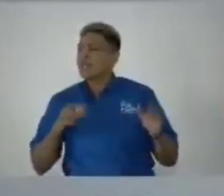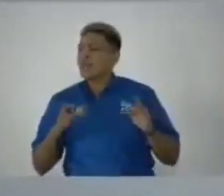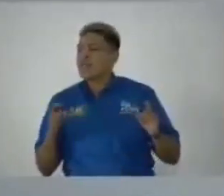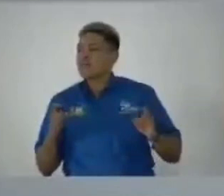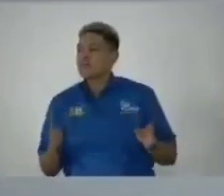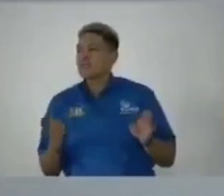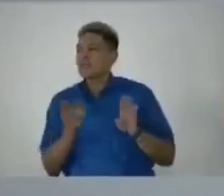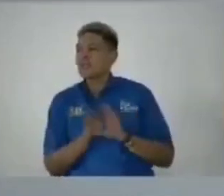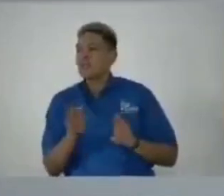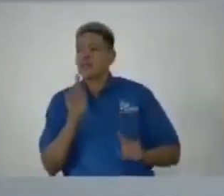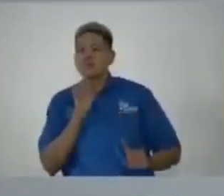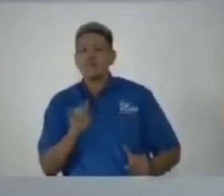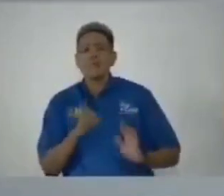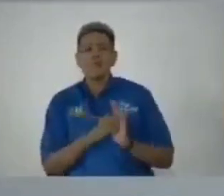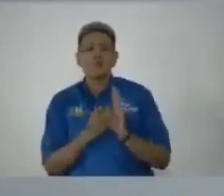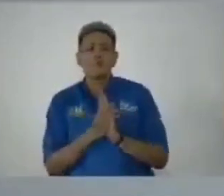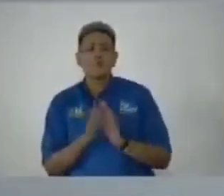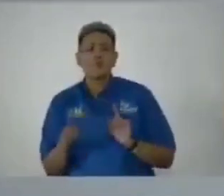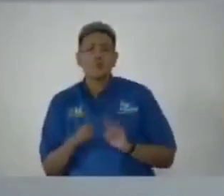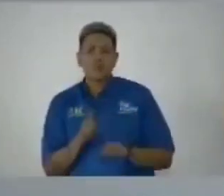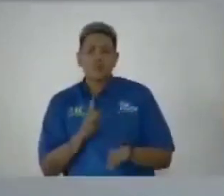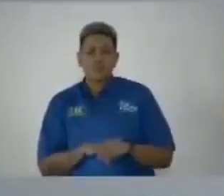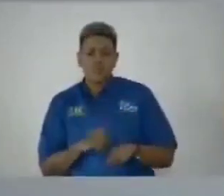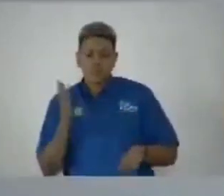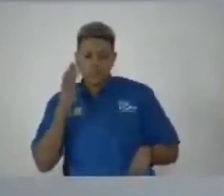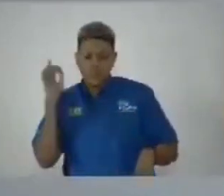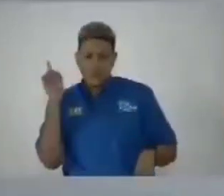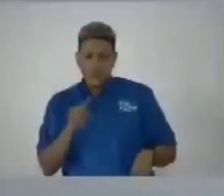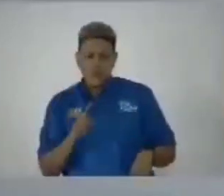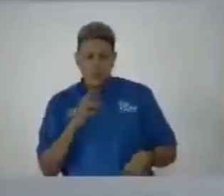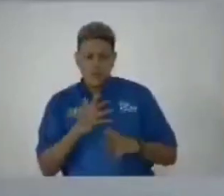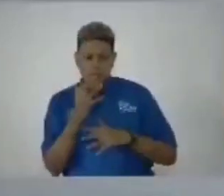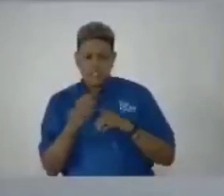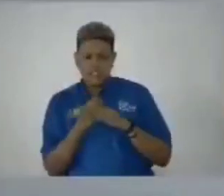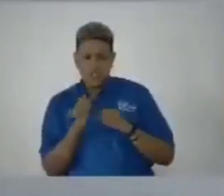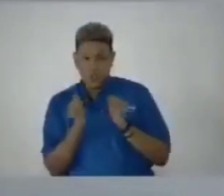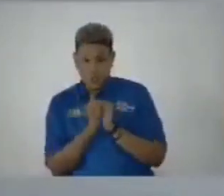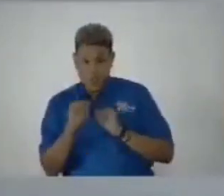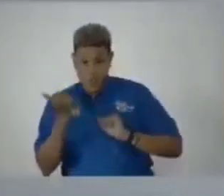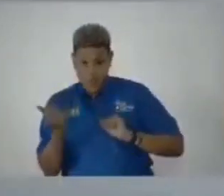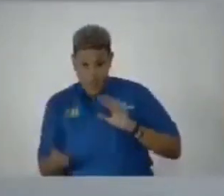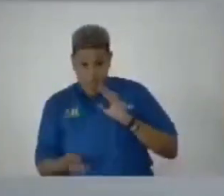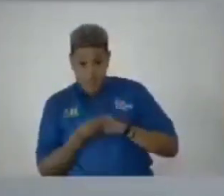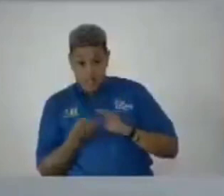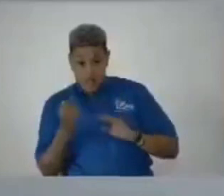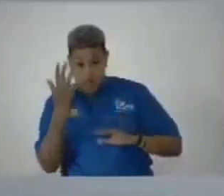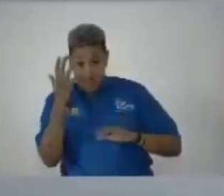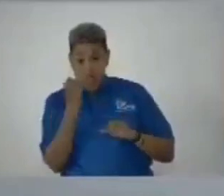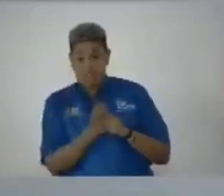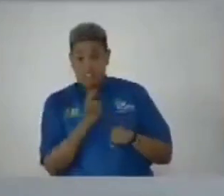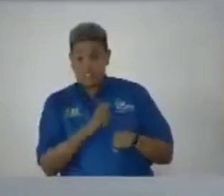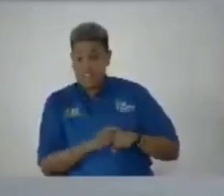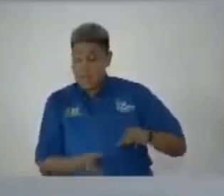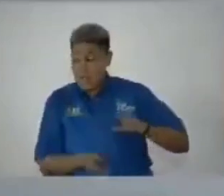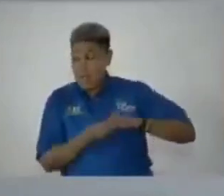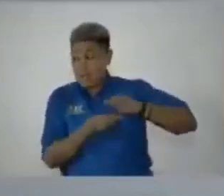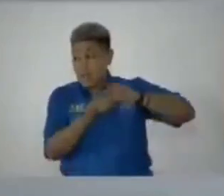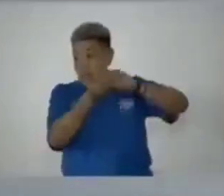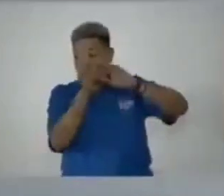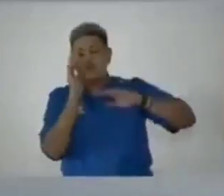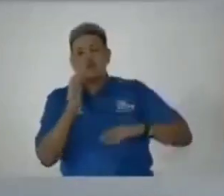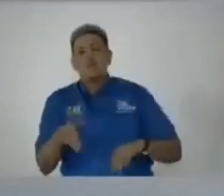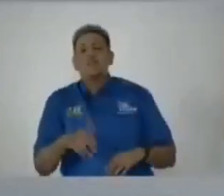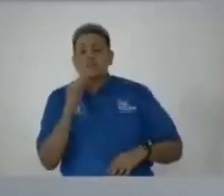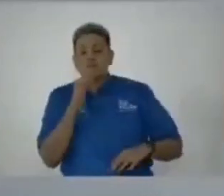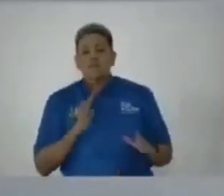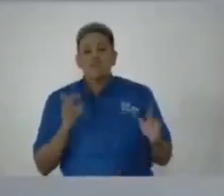closes off our report will they come next year with another addendum or in five years time madam